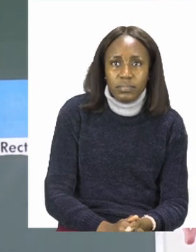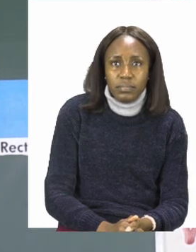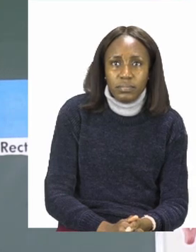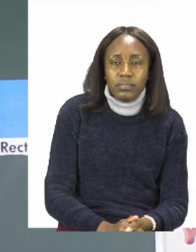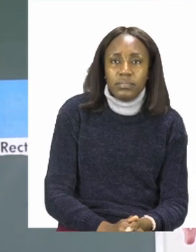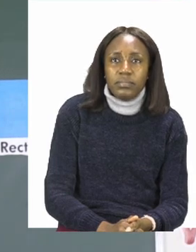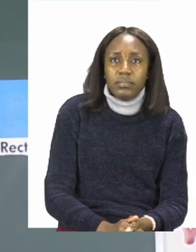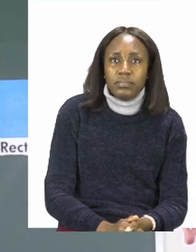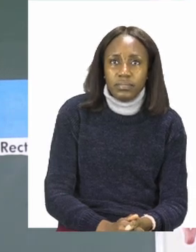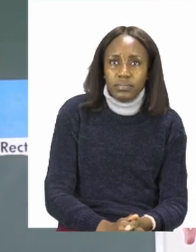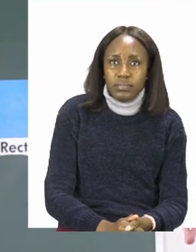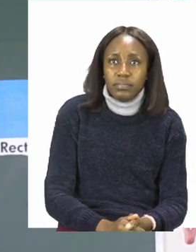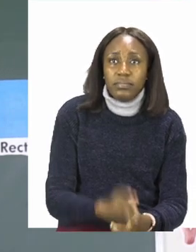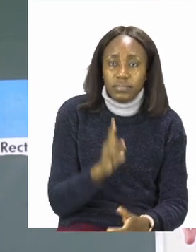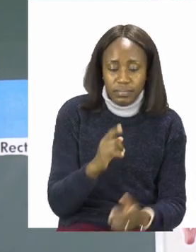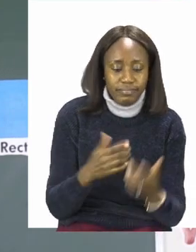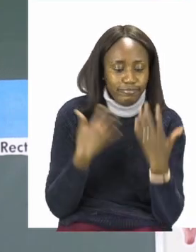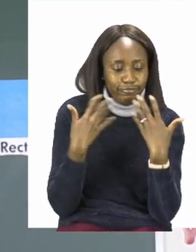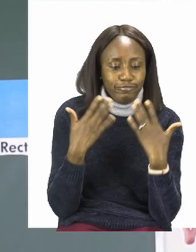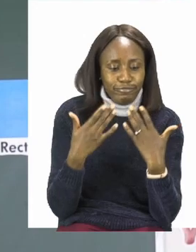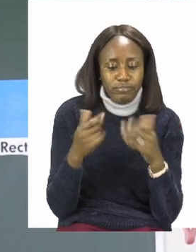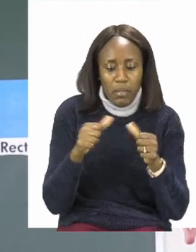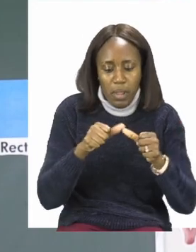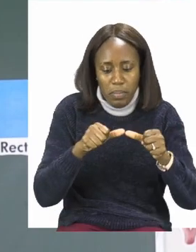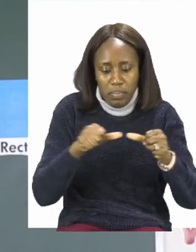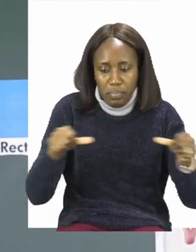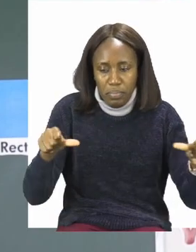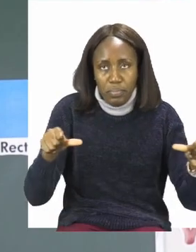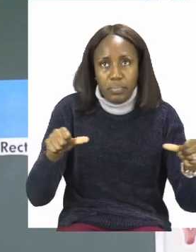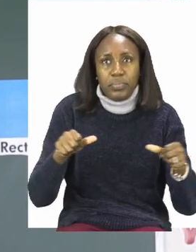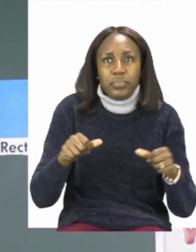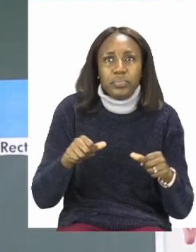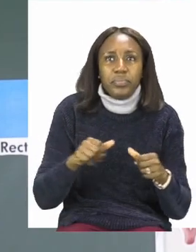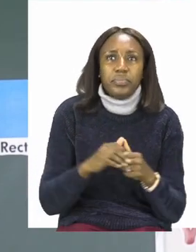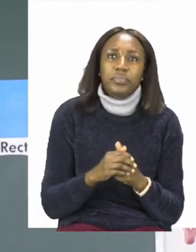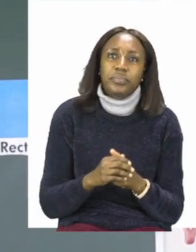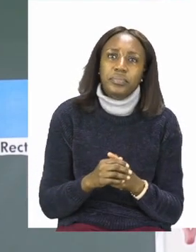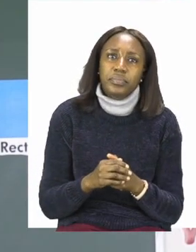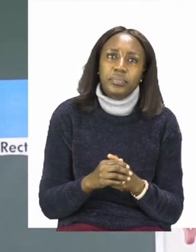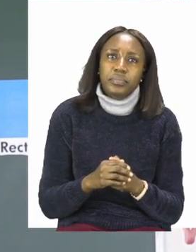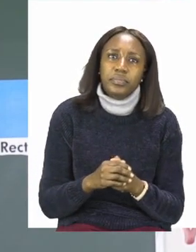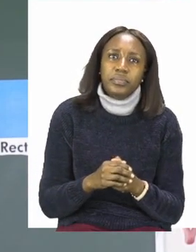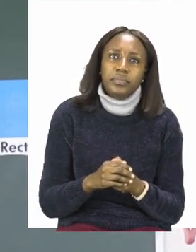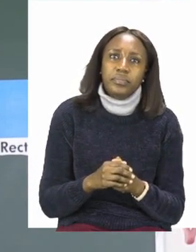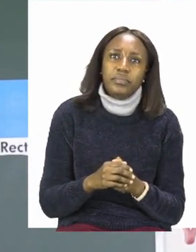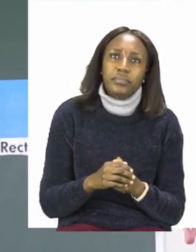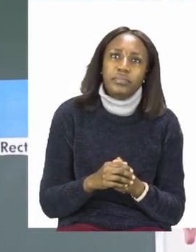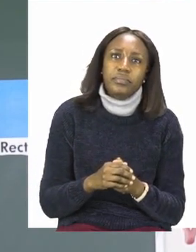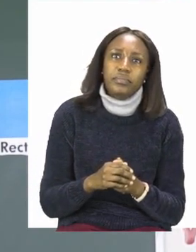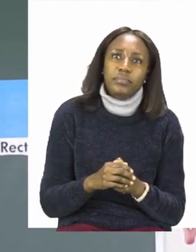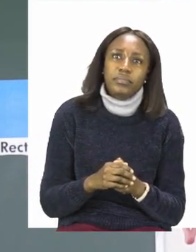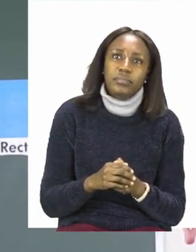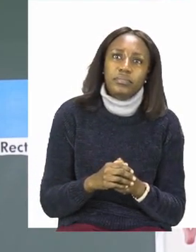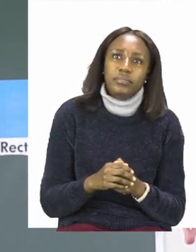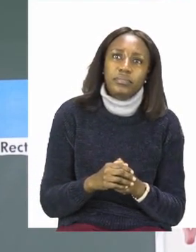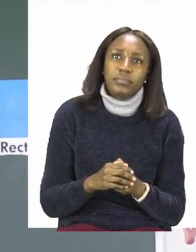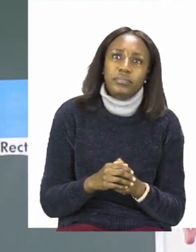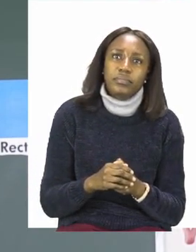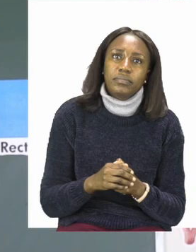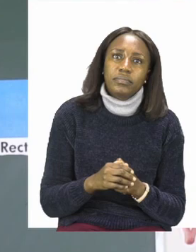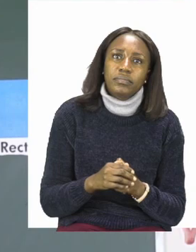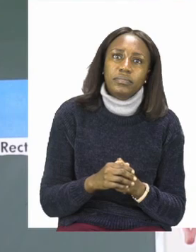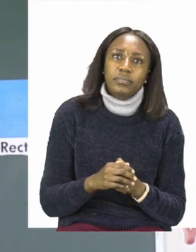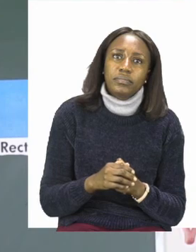is my hand span. That's how long one hand span is. This one.